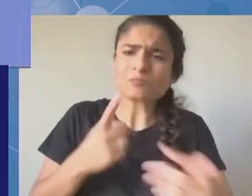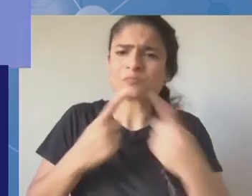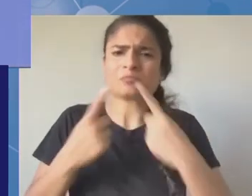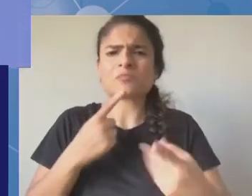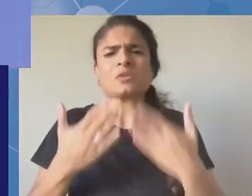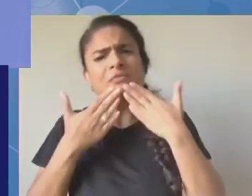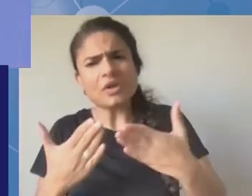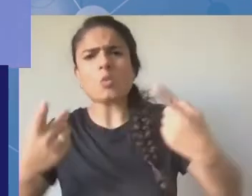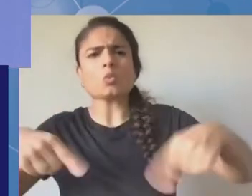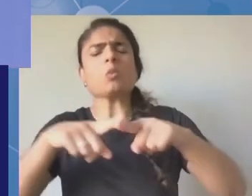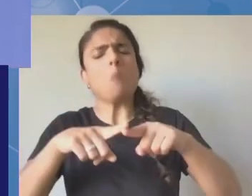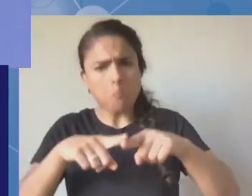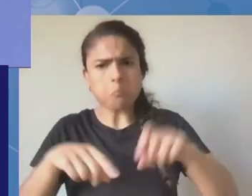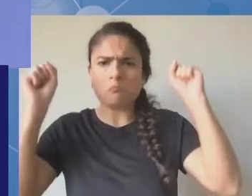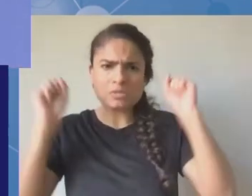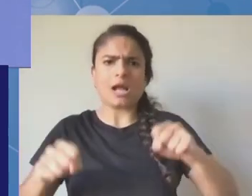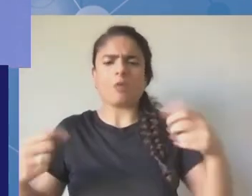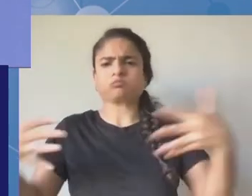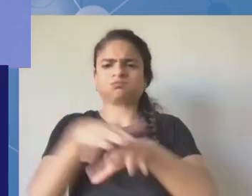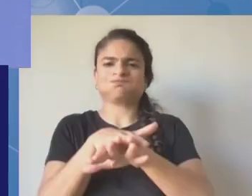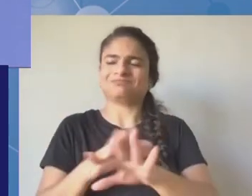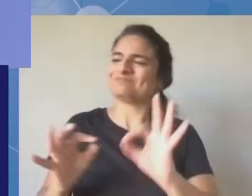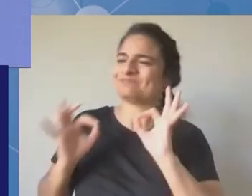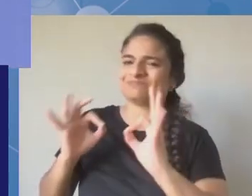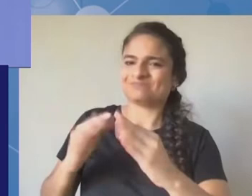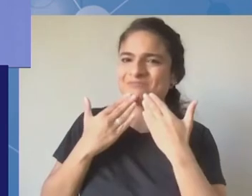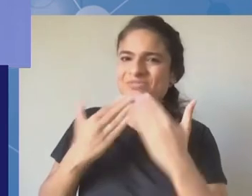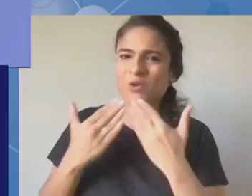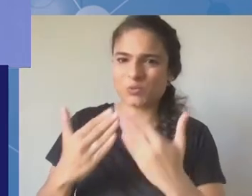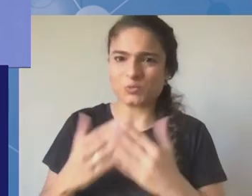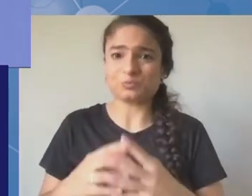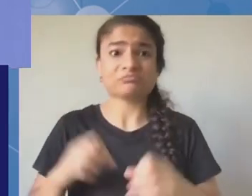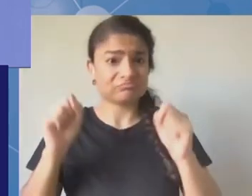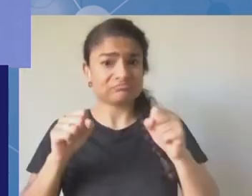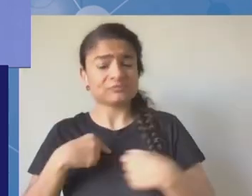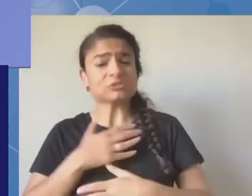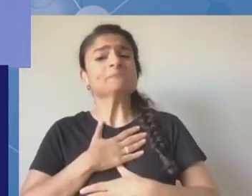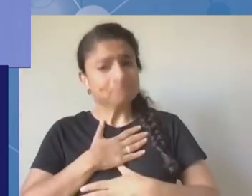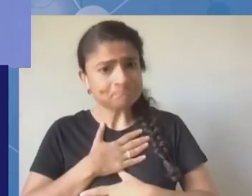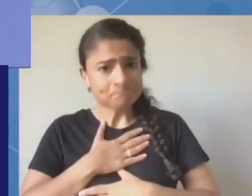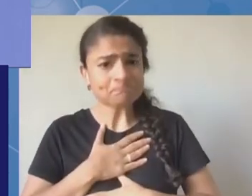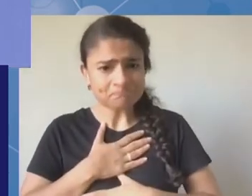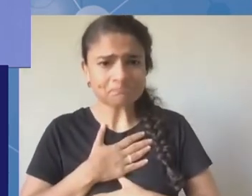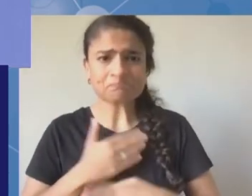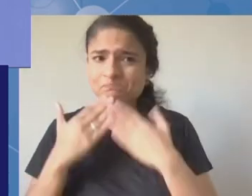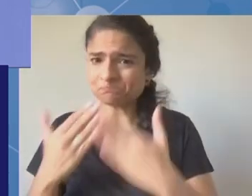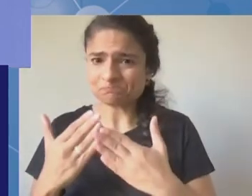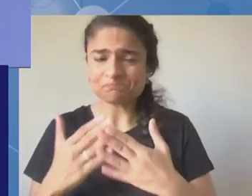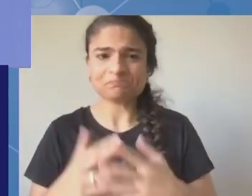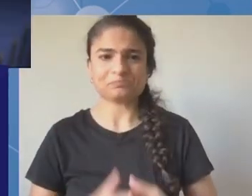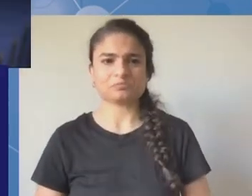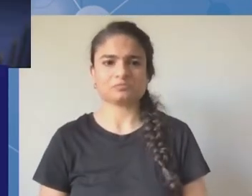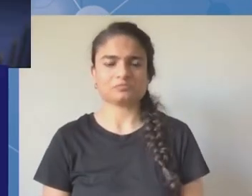it is appreciated thank you ambassador thomas schneider thank you mr you and